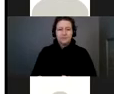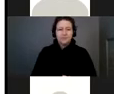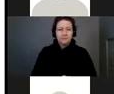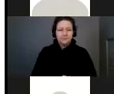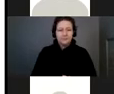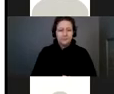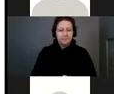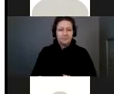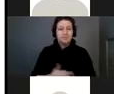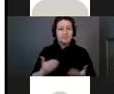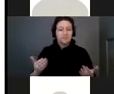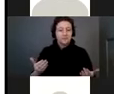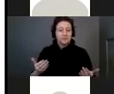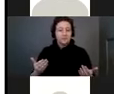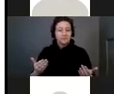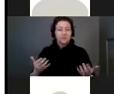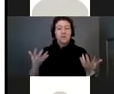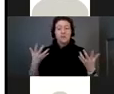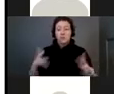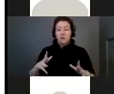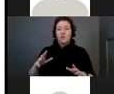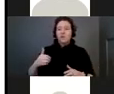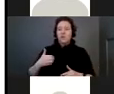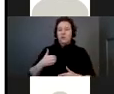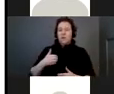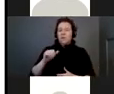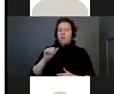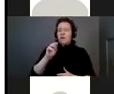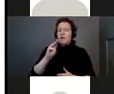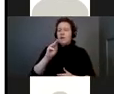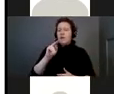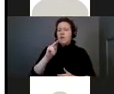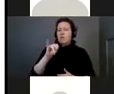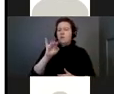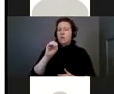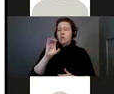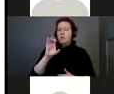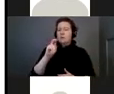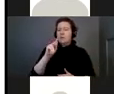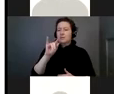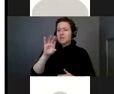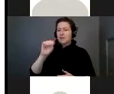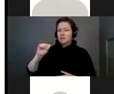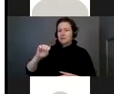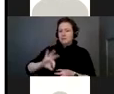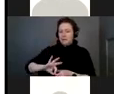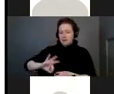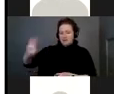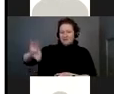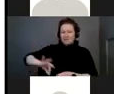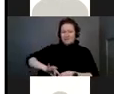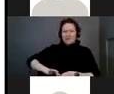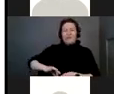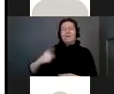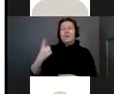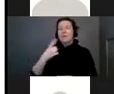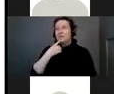And so after that, we did an amniocentesis, which I always tell people if they haven't had an amniocentesis,